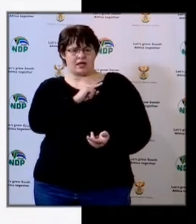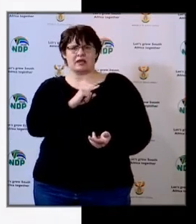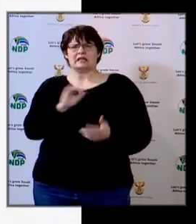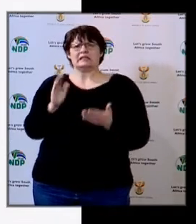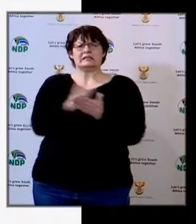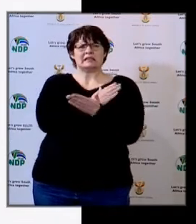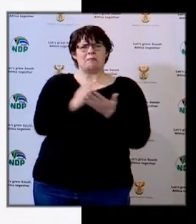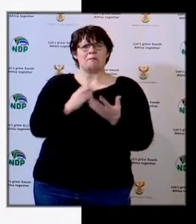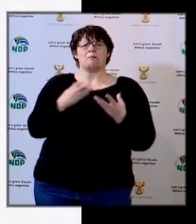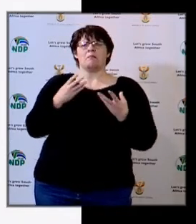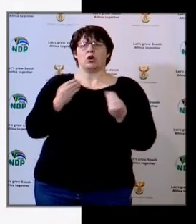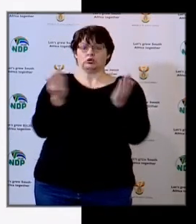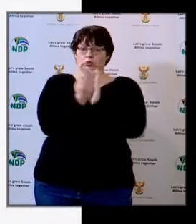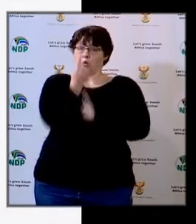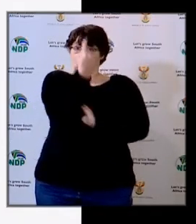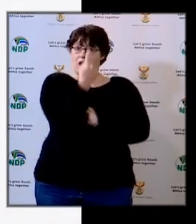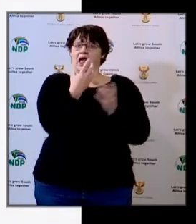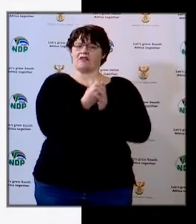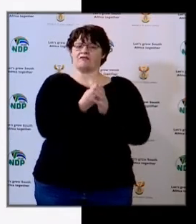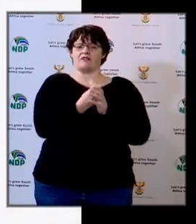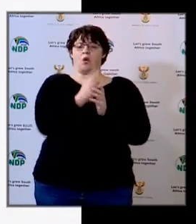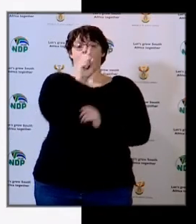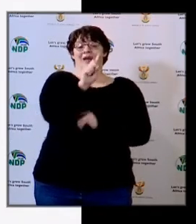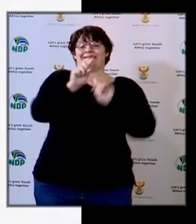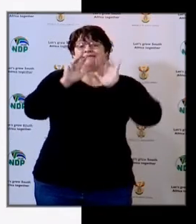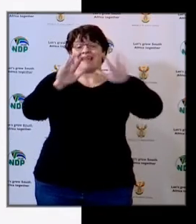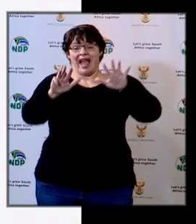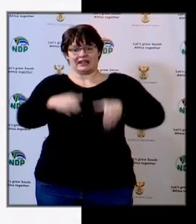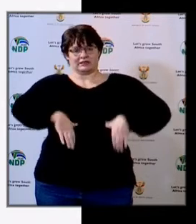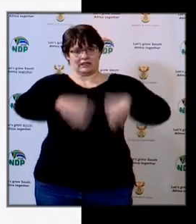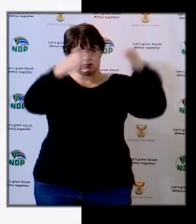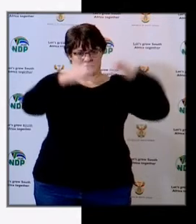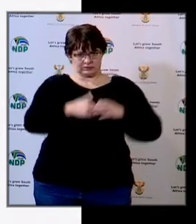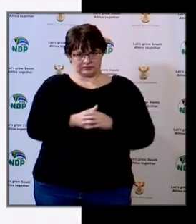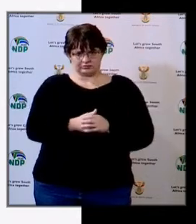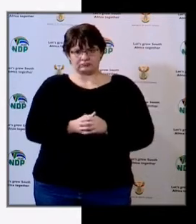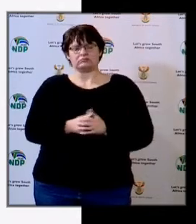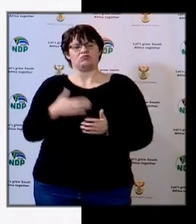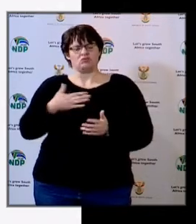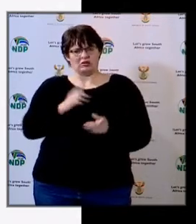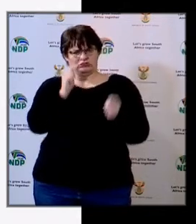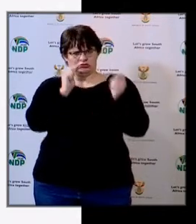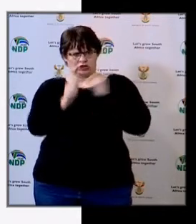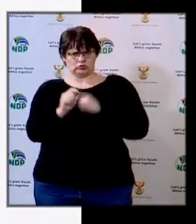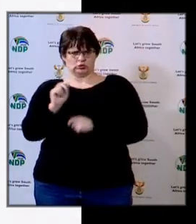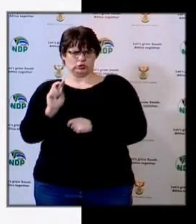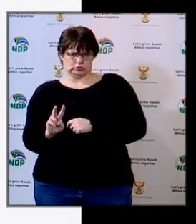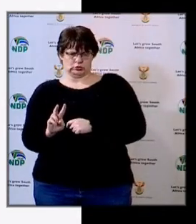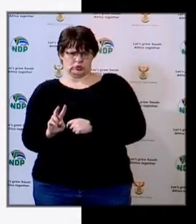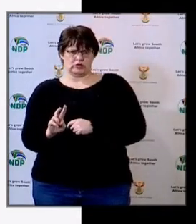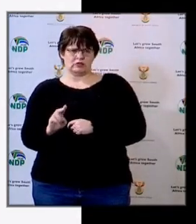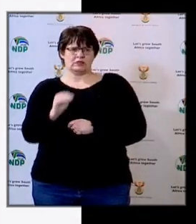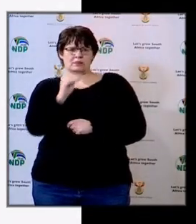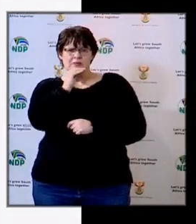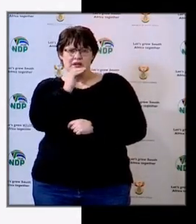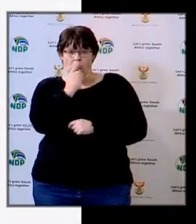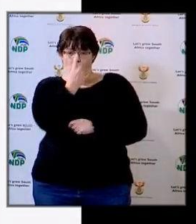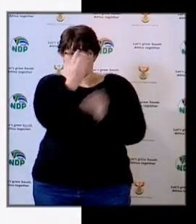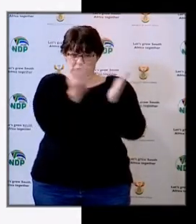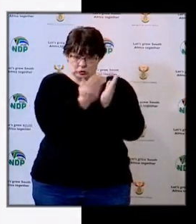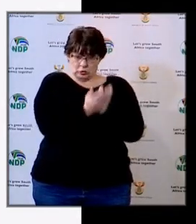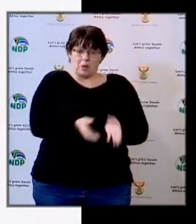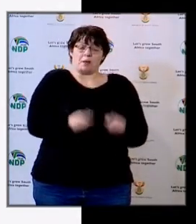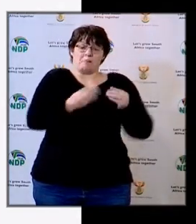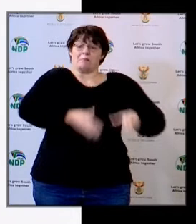19 tanks per school. They were requesting an augmentation of two, so that will make one school to have 21